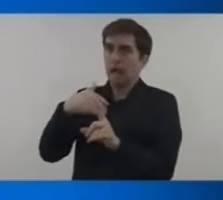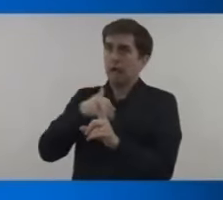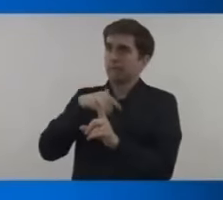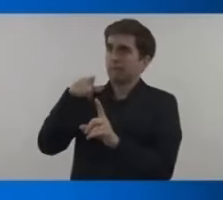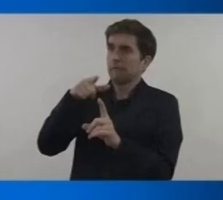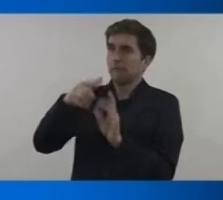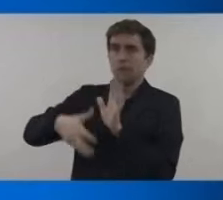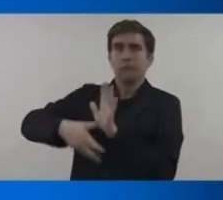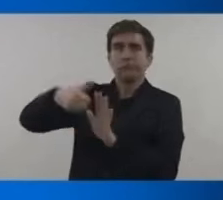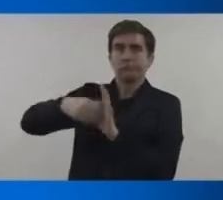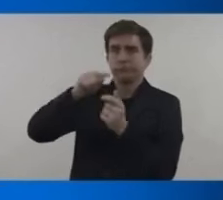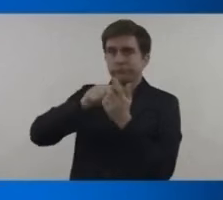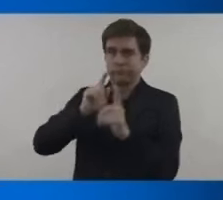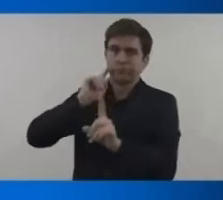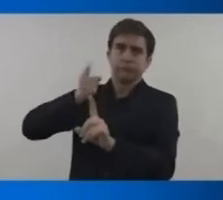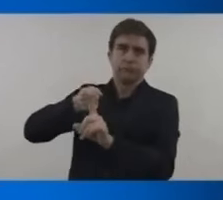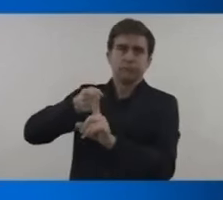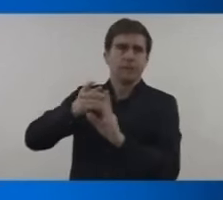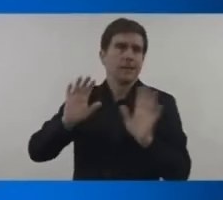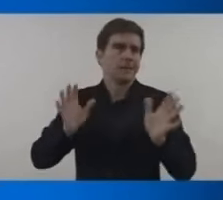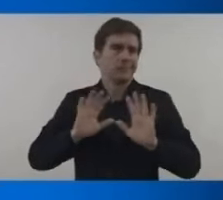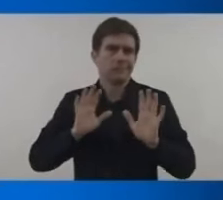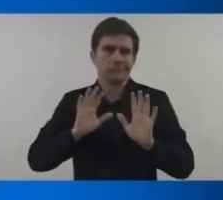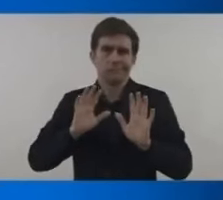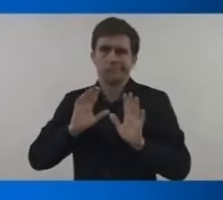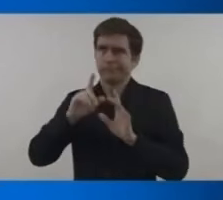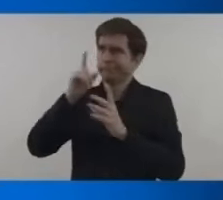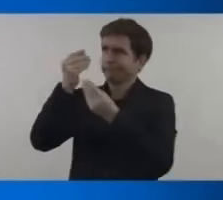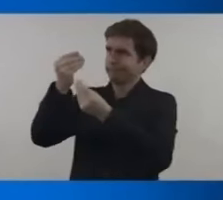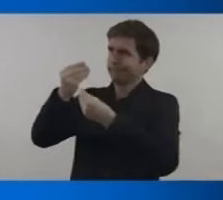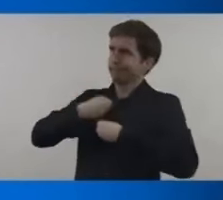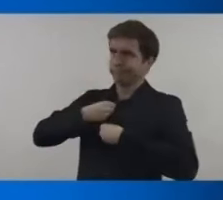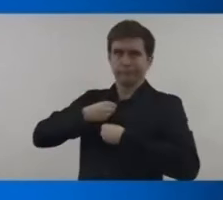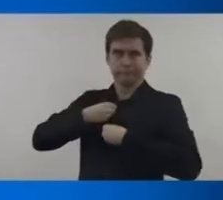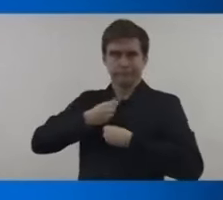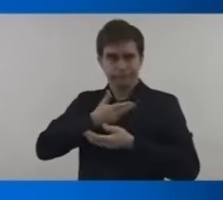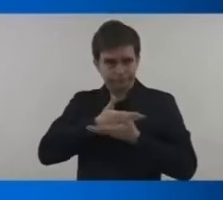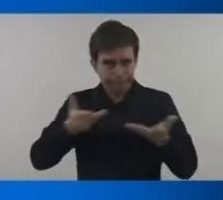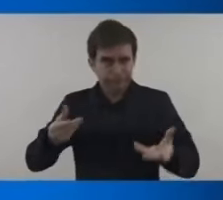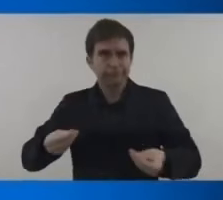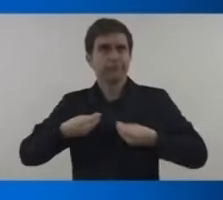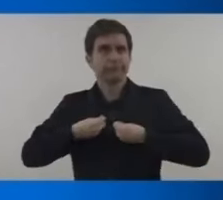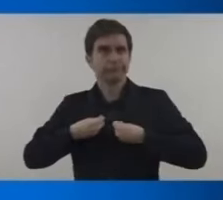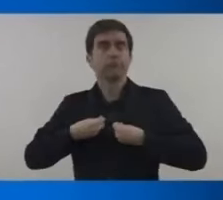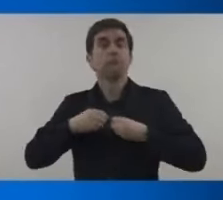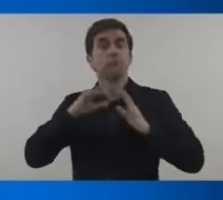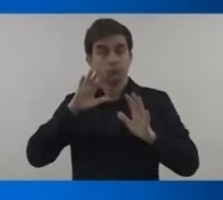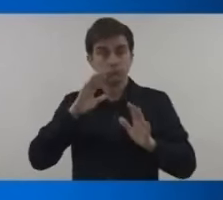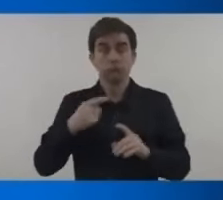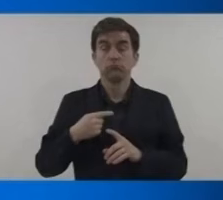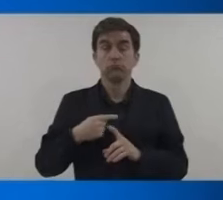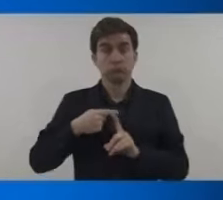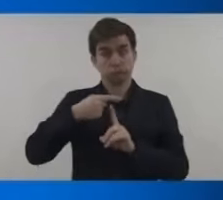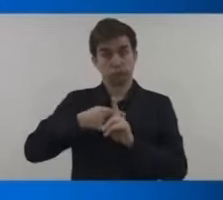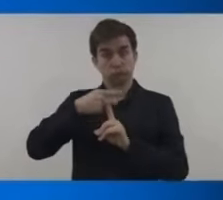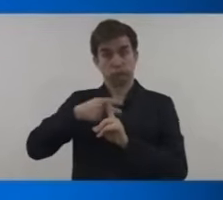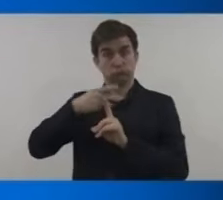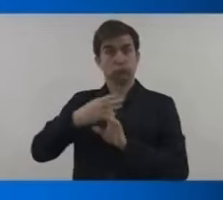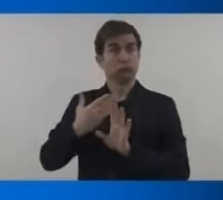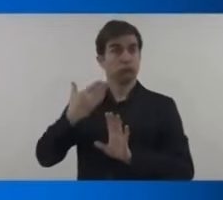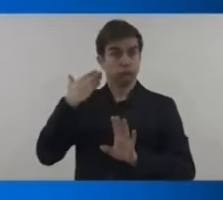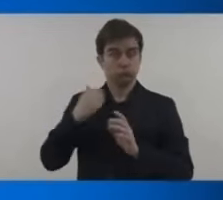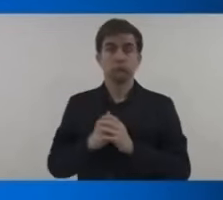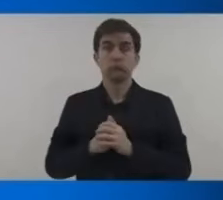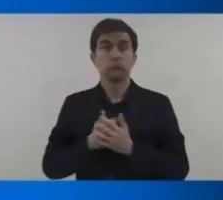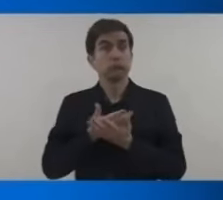and now all those who want i mean international media to attack me just quote me